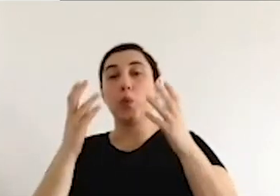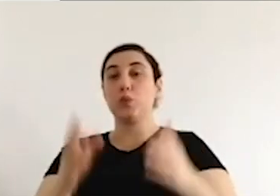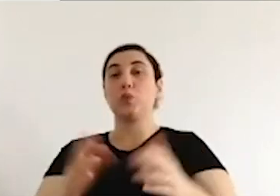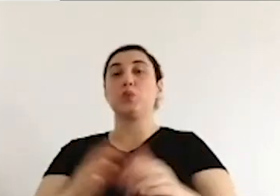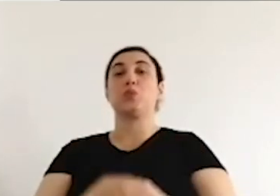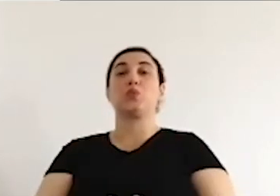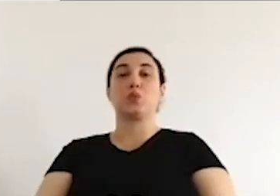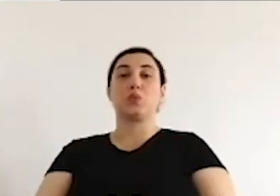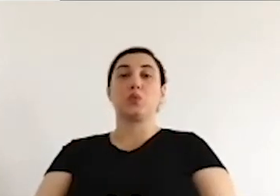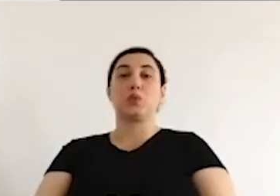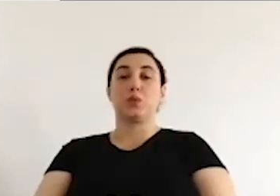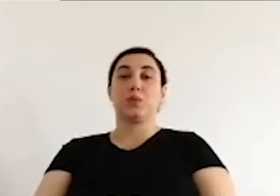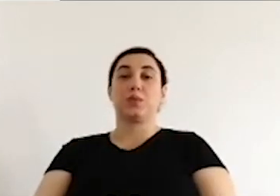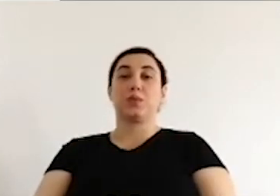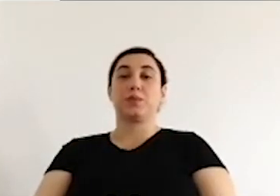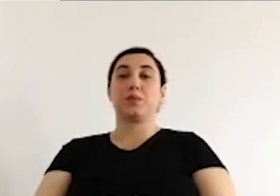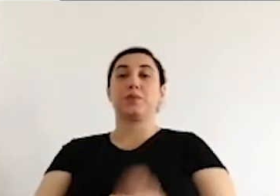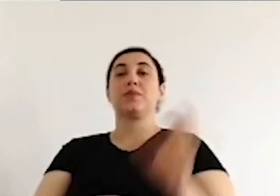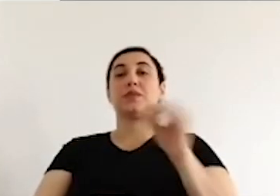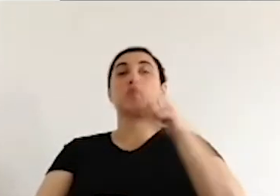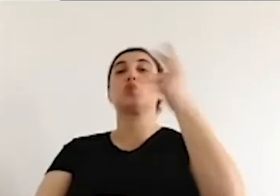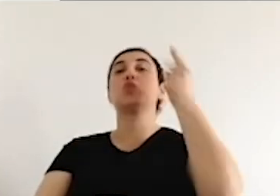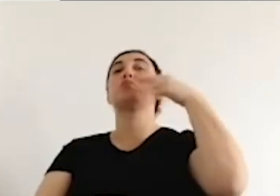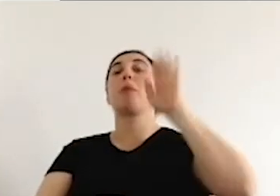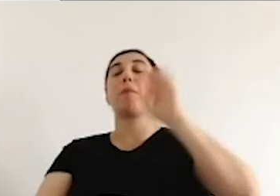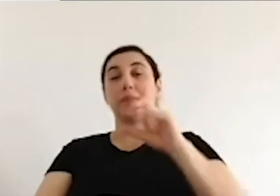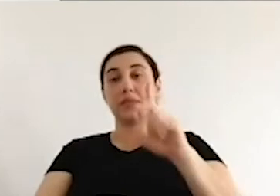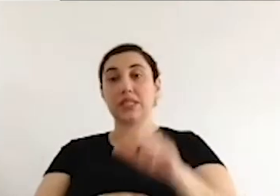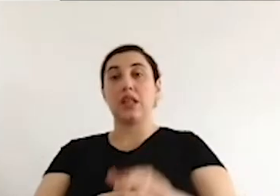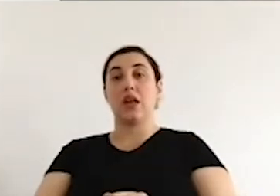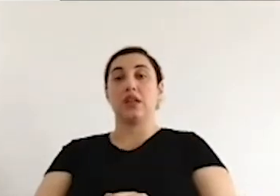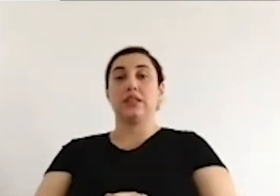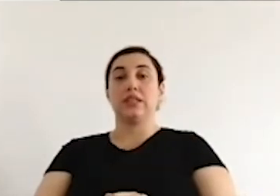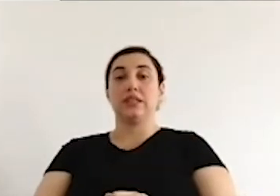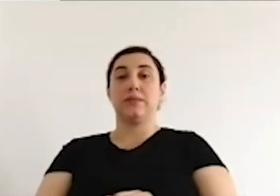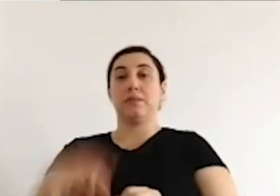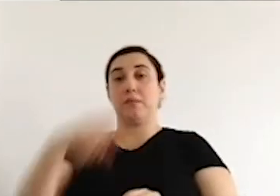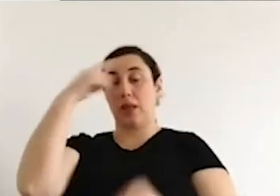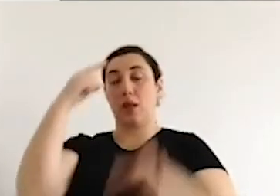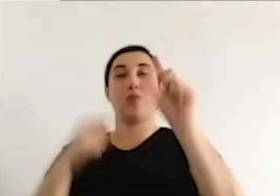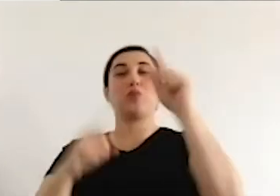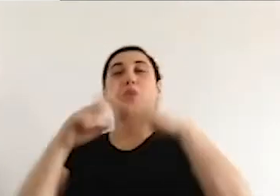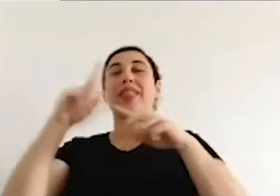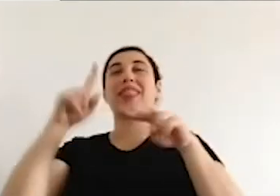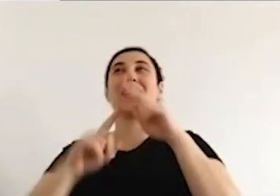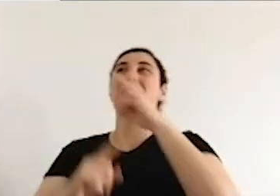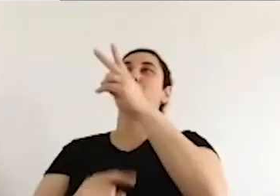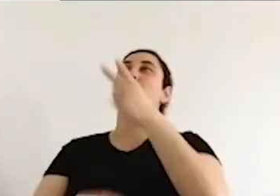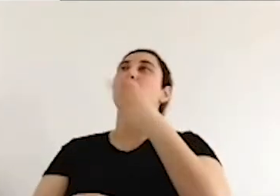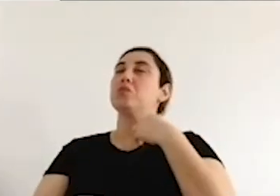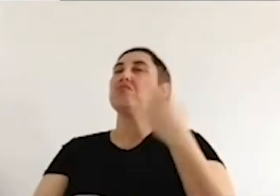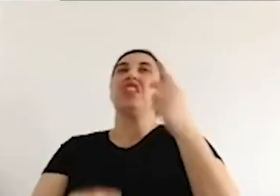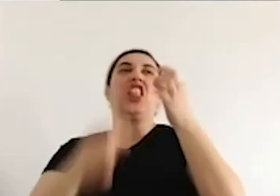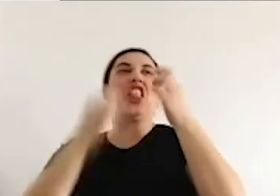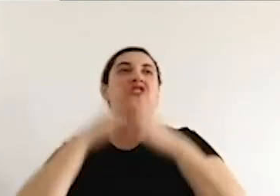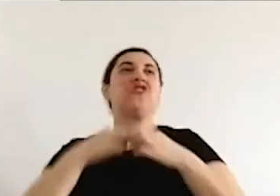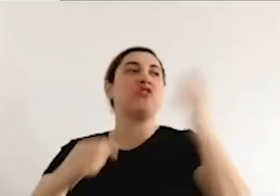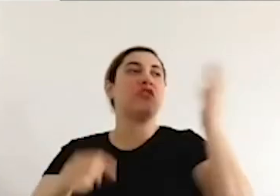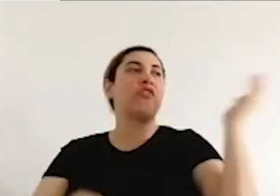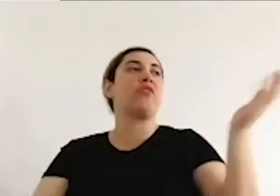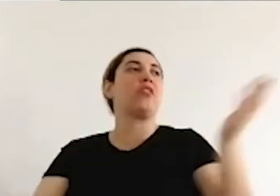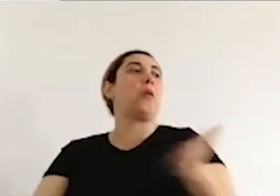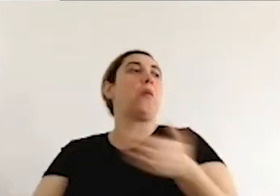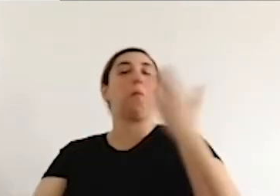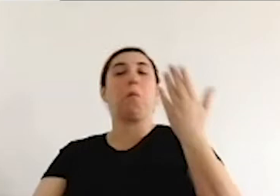to go to the ballot box and cast our vote. By the way, perhaps in Putin's Russia, in China,